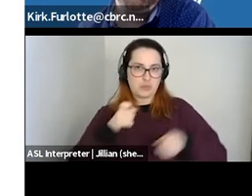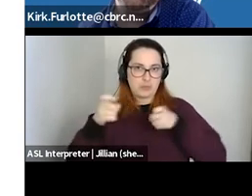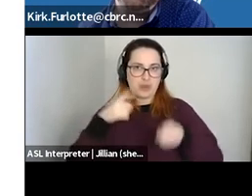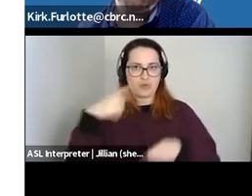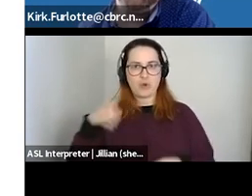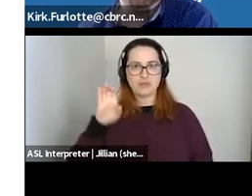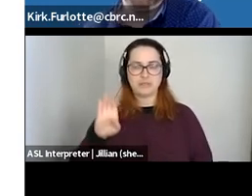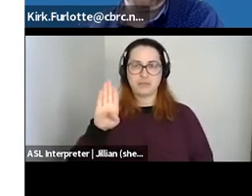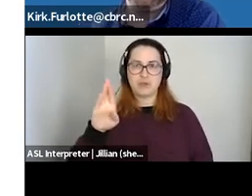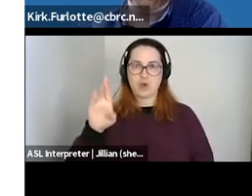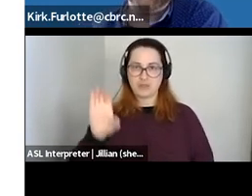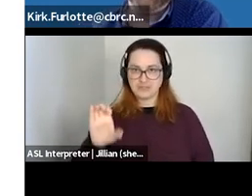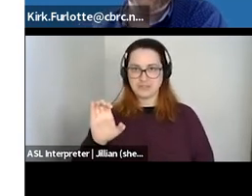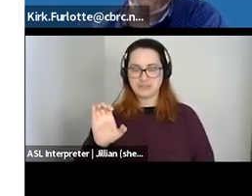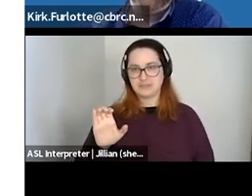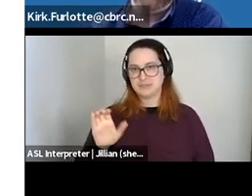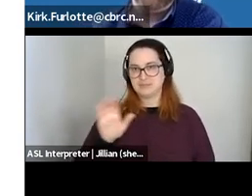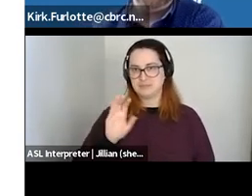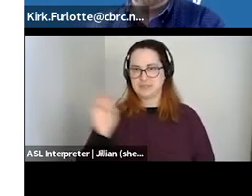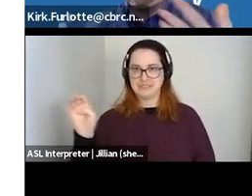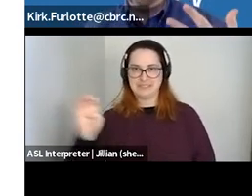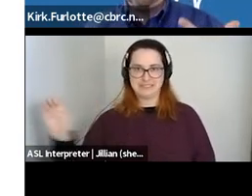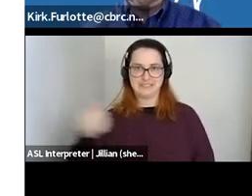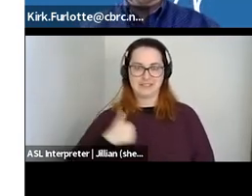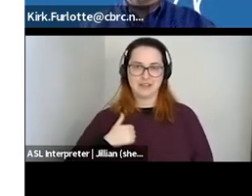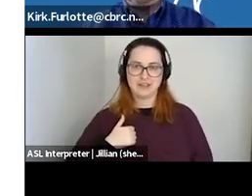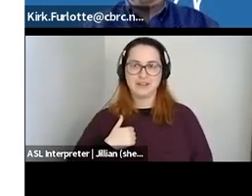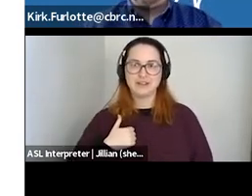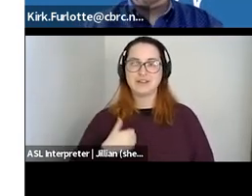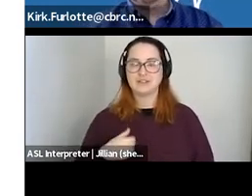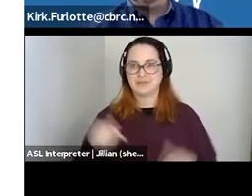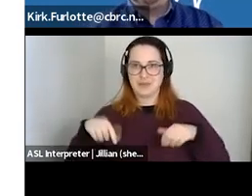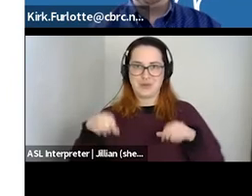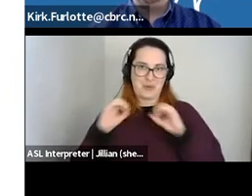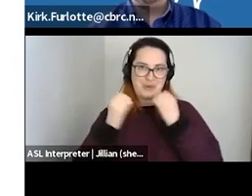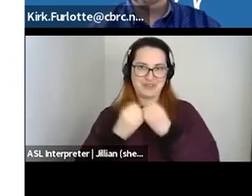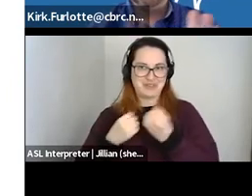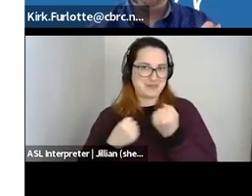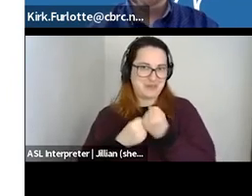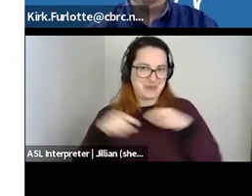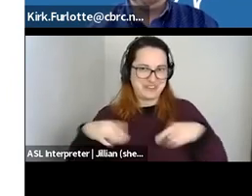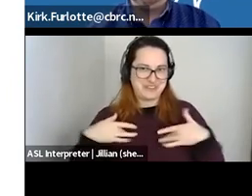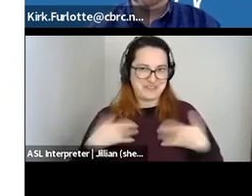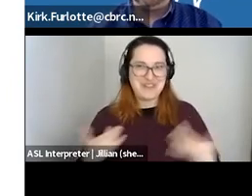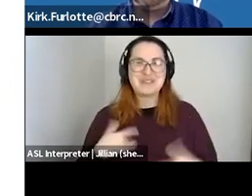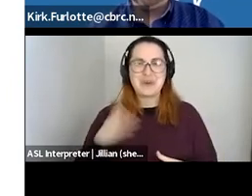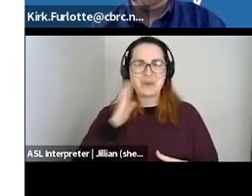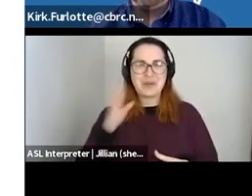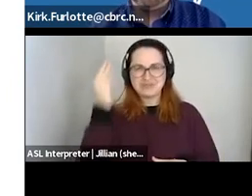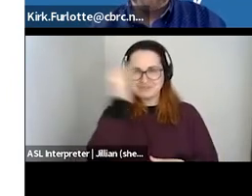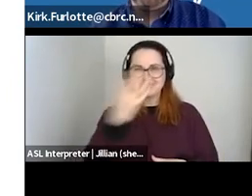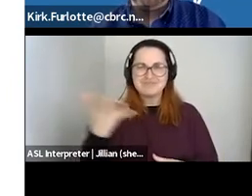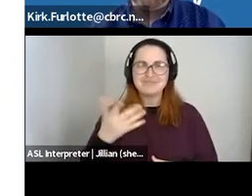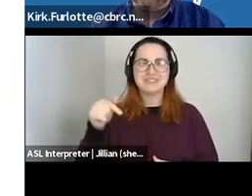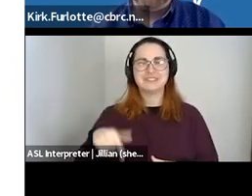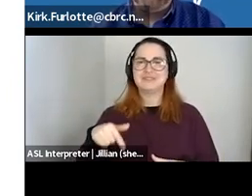center for Atlantic Canada. the organization that sponsored all of this. So I thought I'd tell you a little bit about CBRC and a little bit of